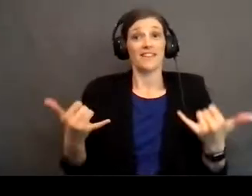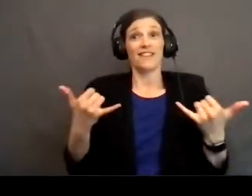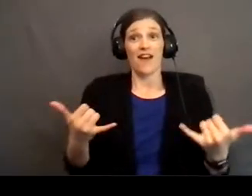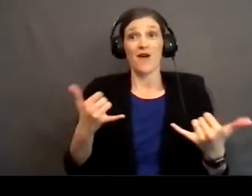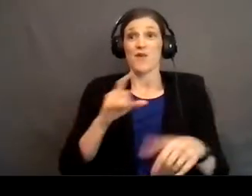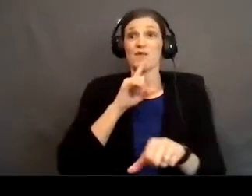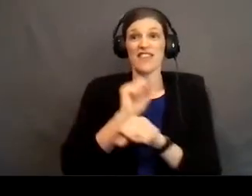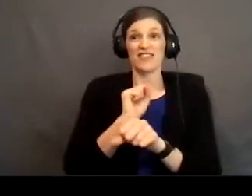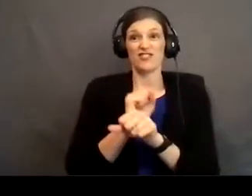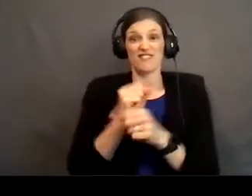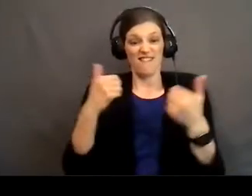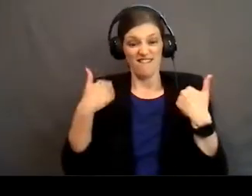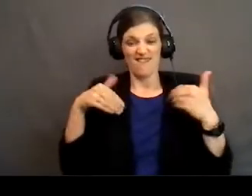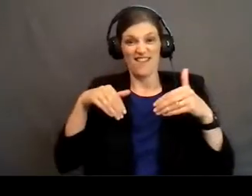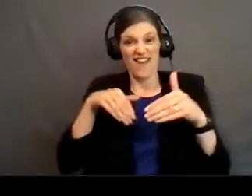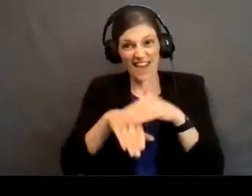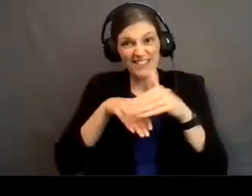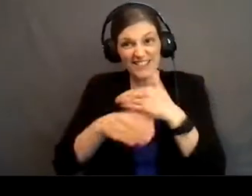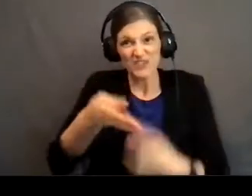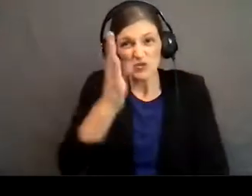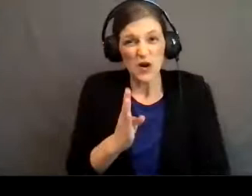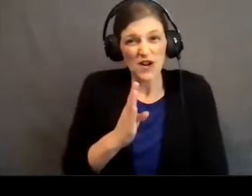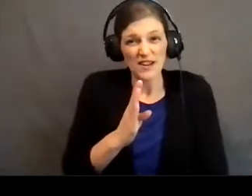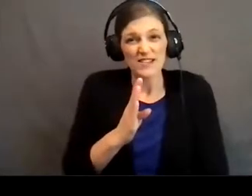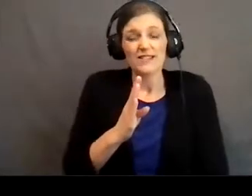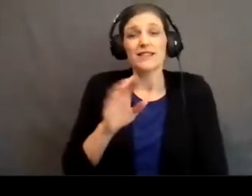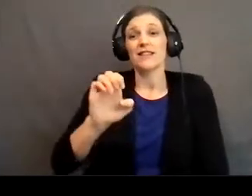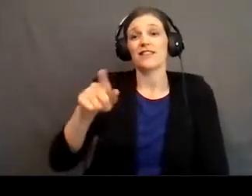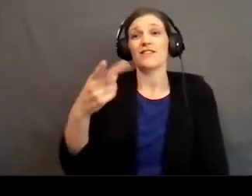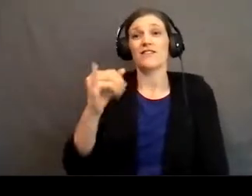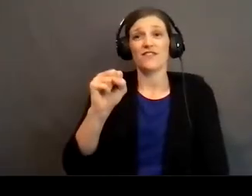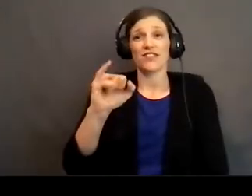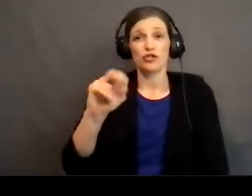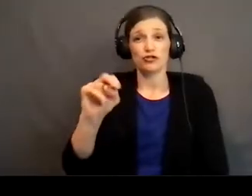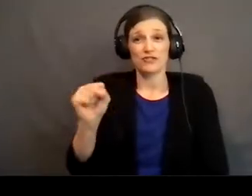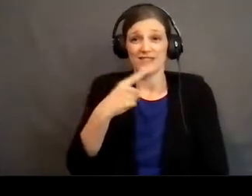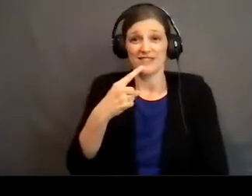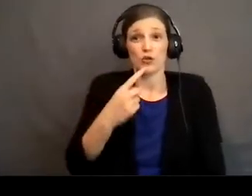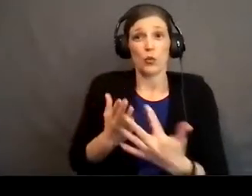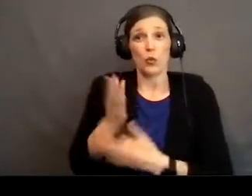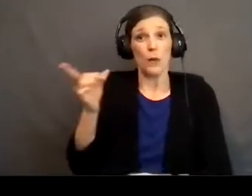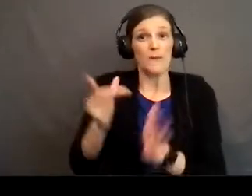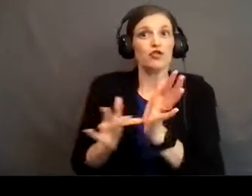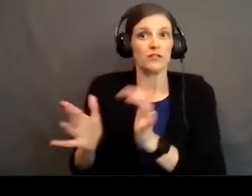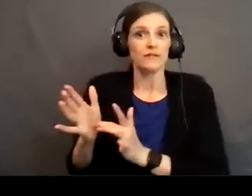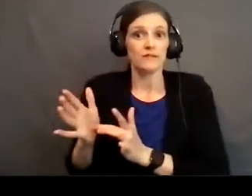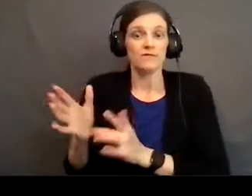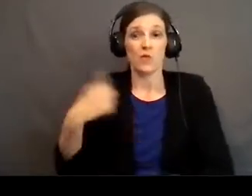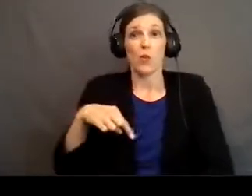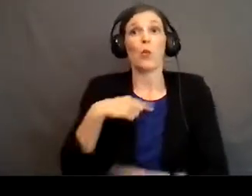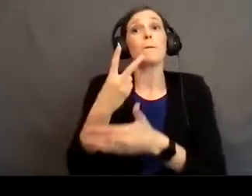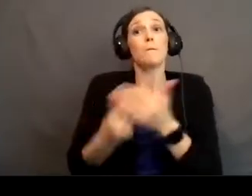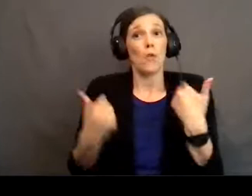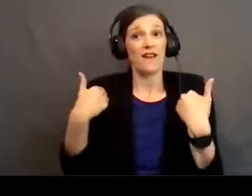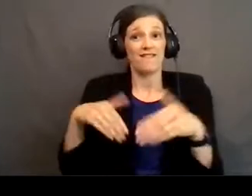have access to God. Ephesians says that, for through him, Jesus, we both have access